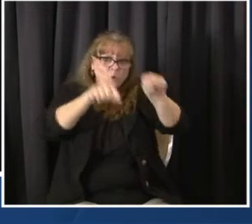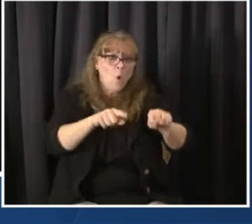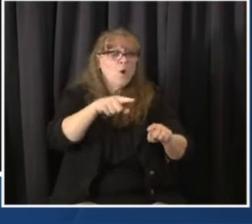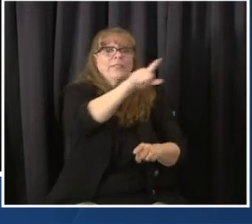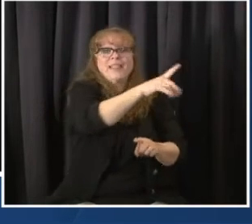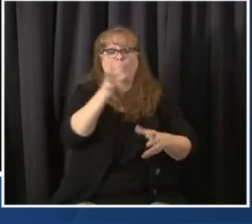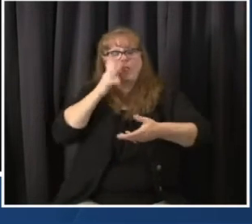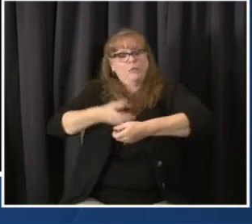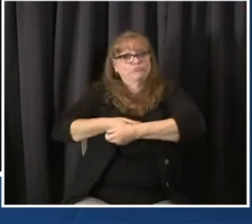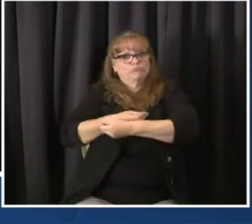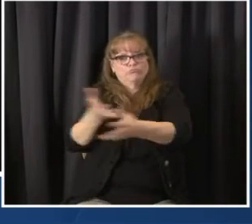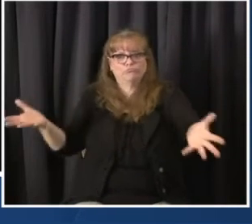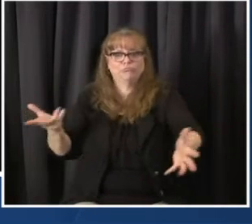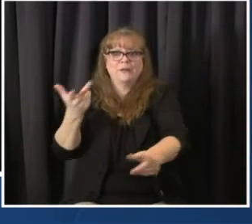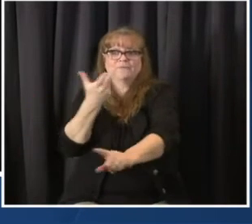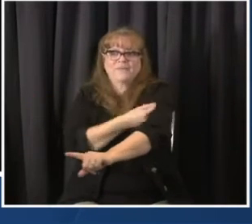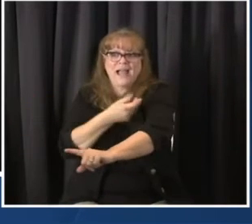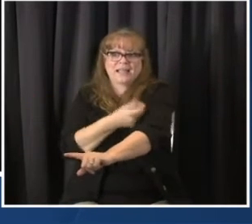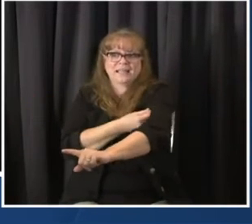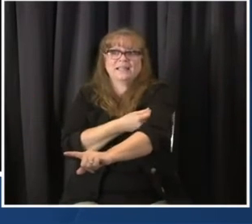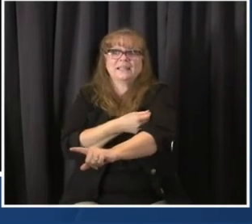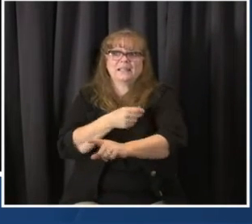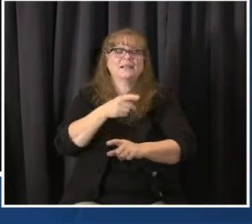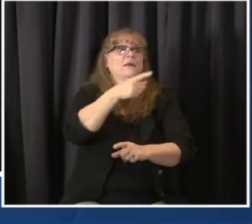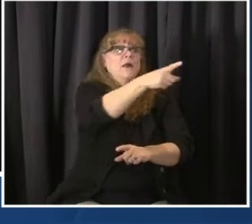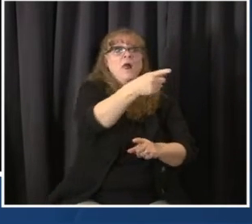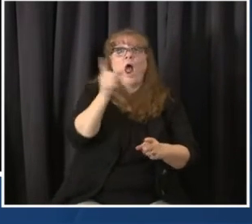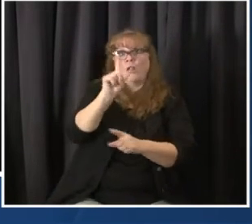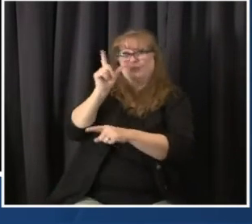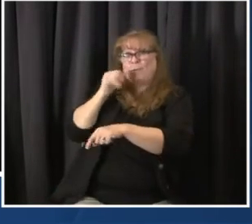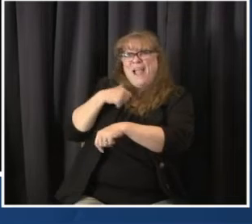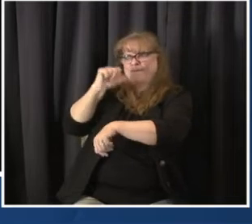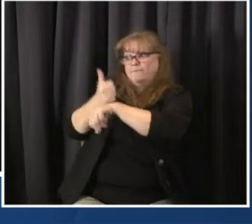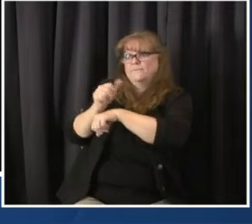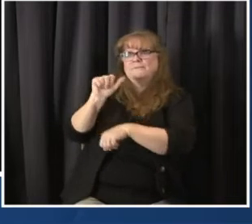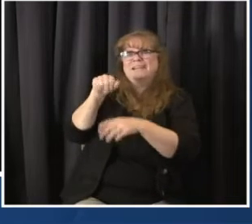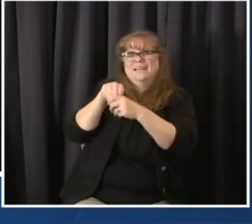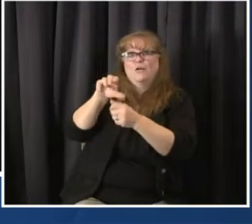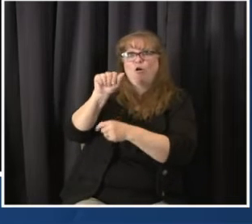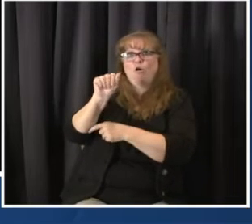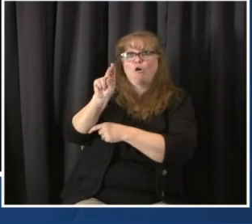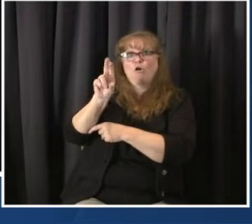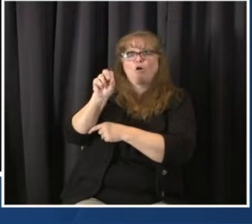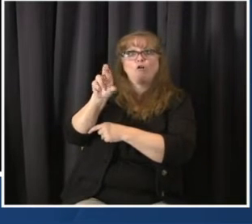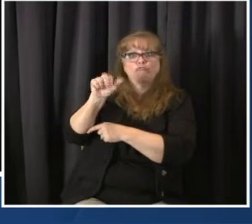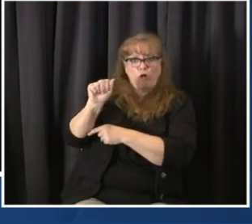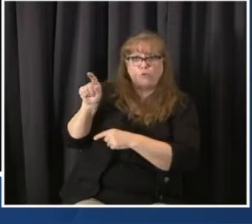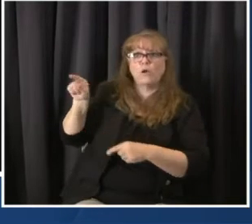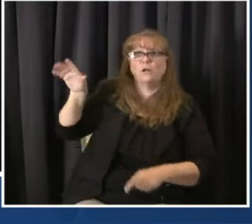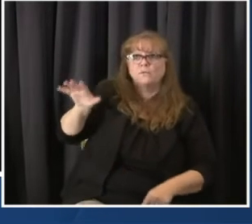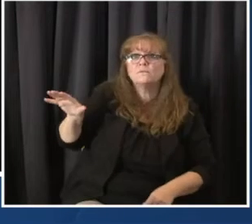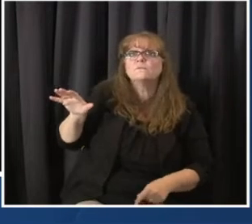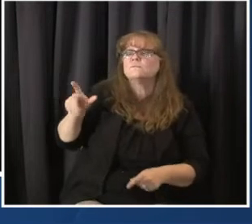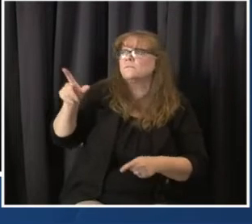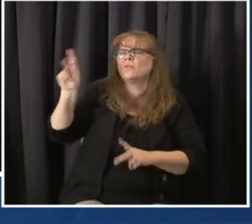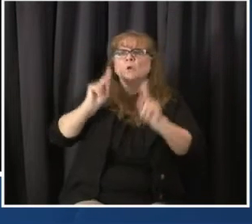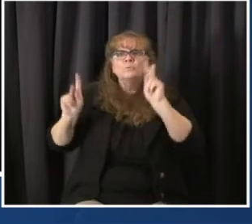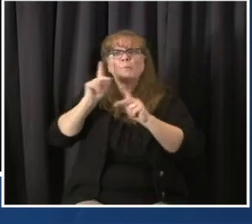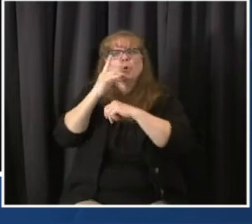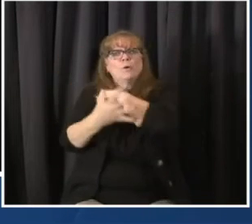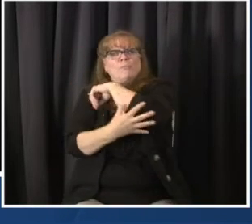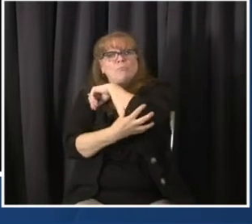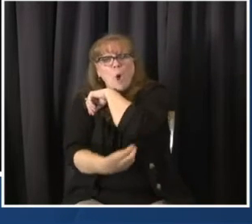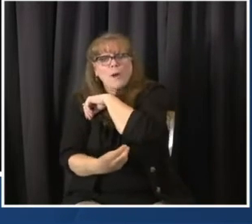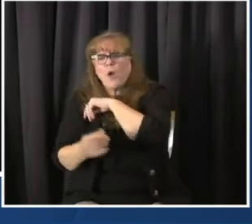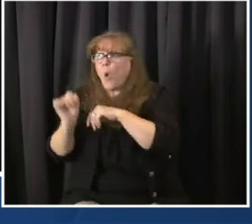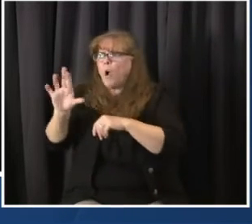low income and medically underserved populations. And you don't have to be an established patient to get vaccine at one of their their clinics. So I want